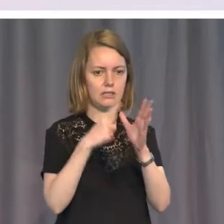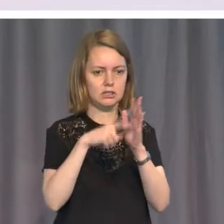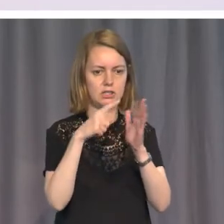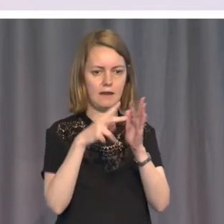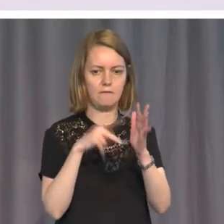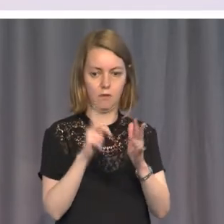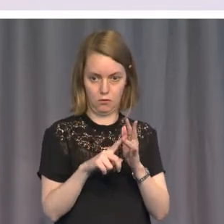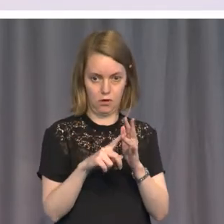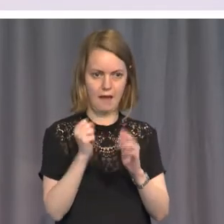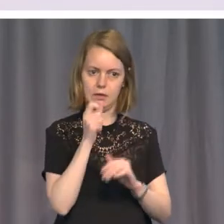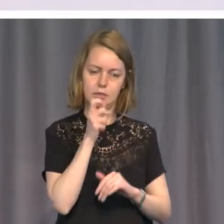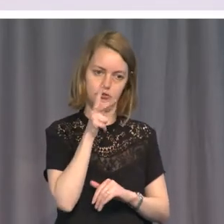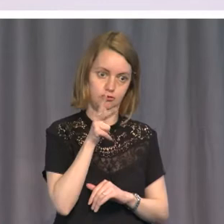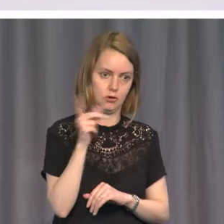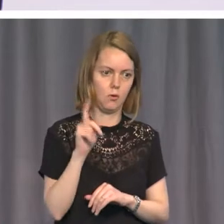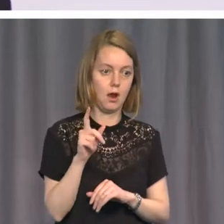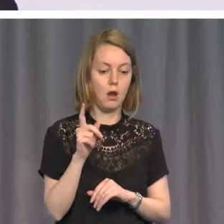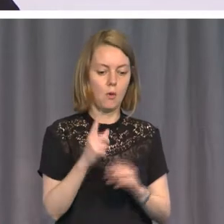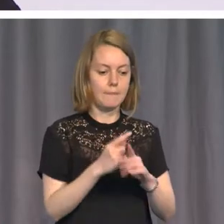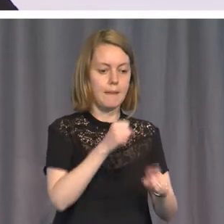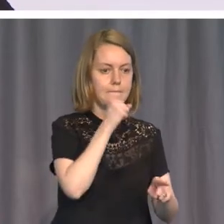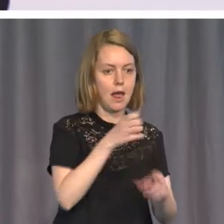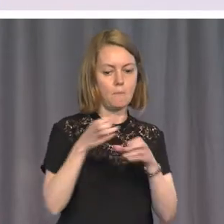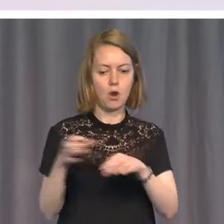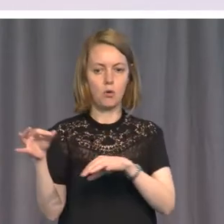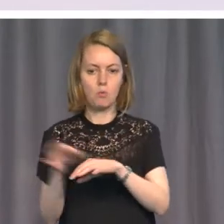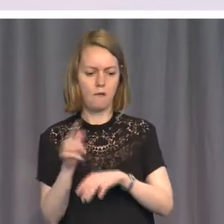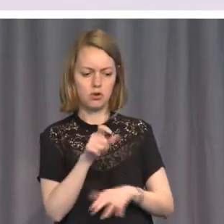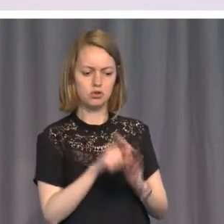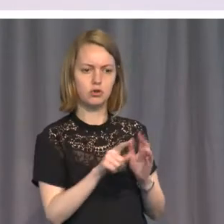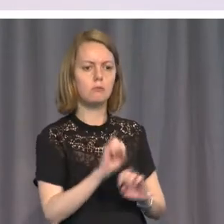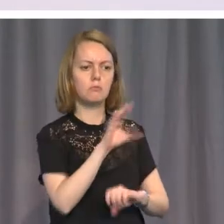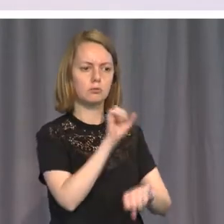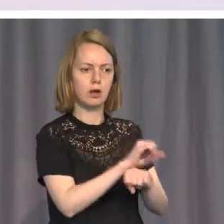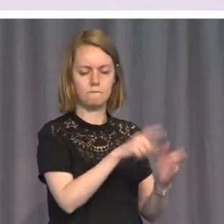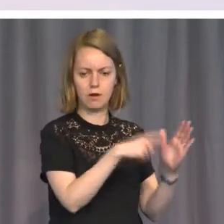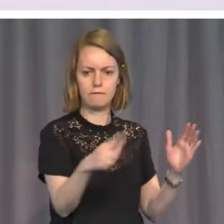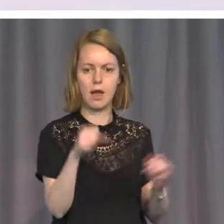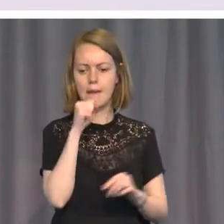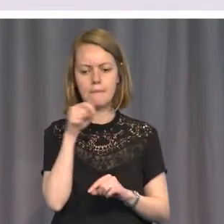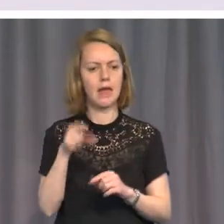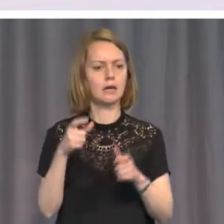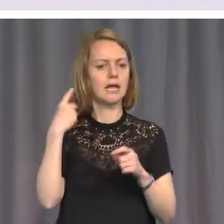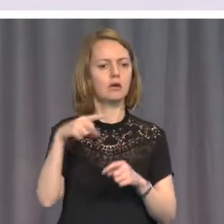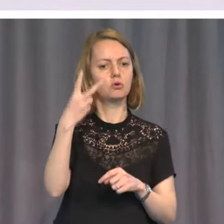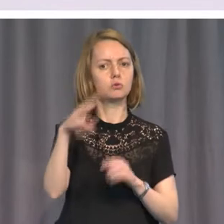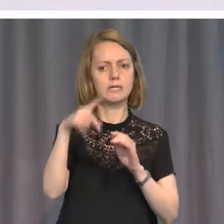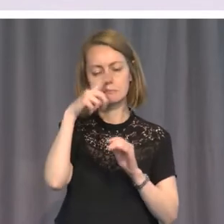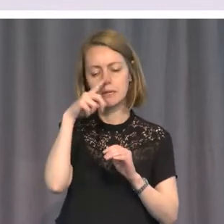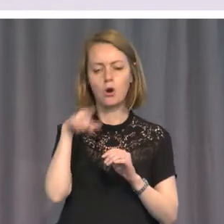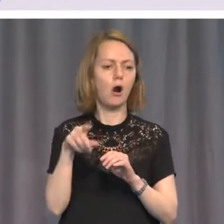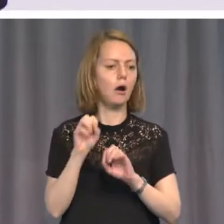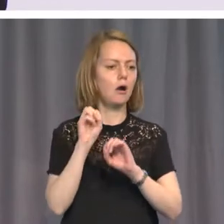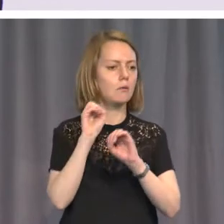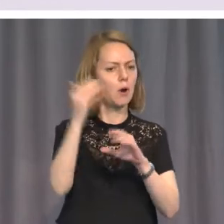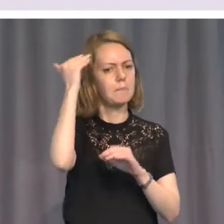What do you do with a man who murders his wife? You put him in prison for life. What do you do with a man who kills 20 people? You